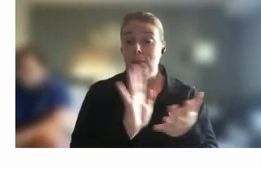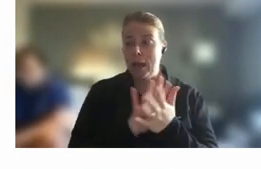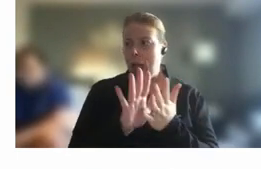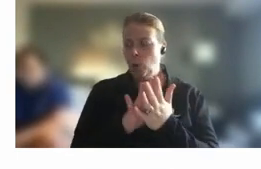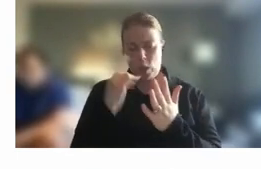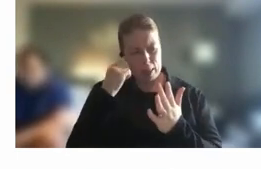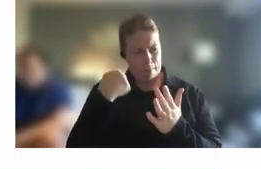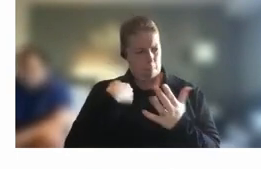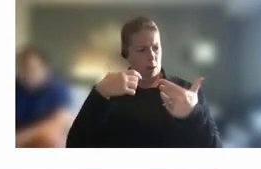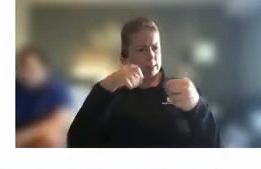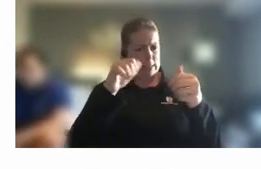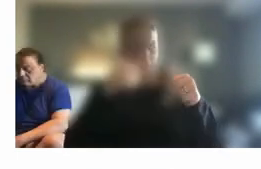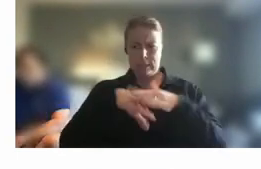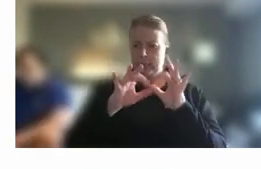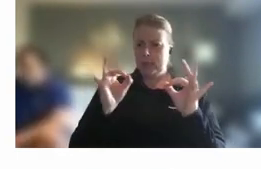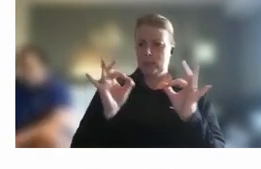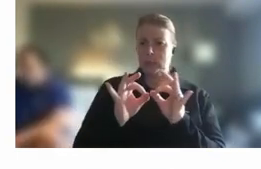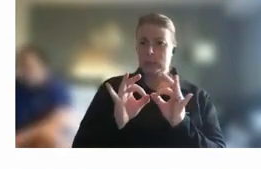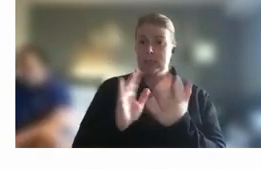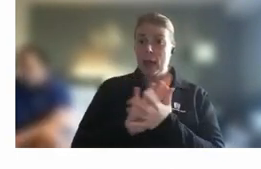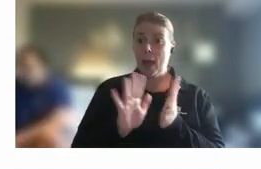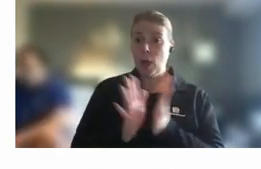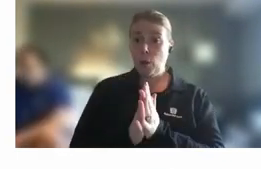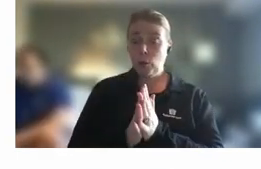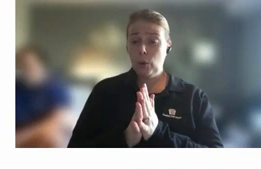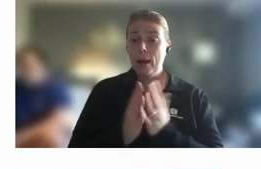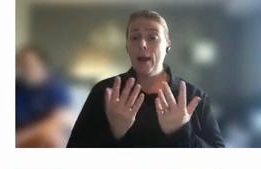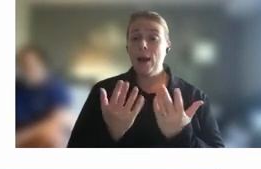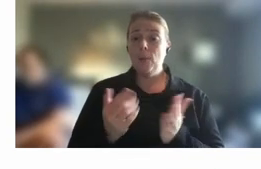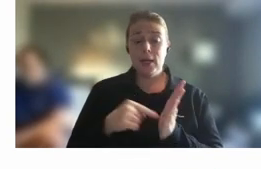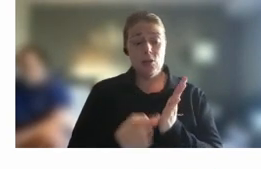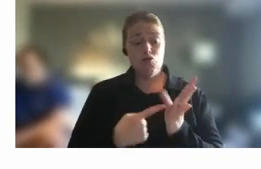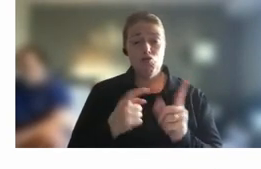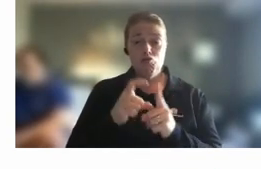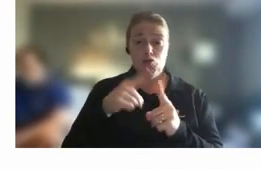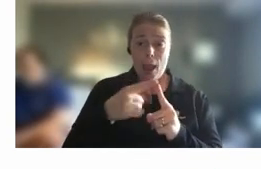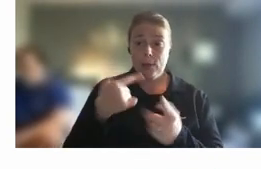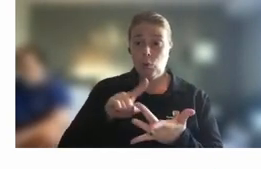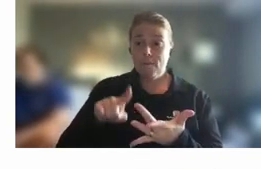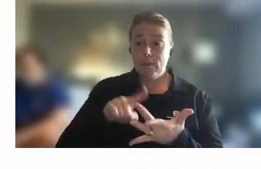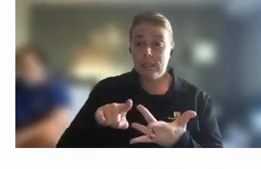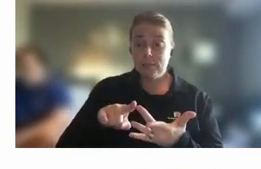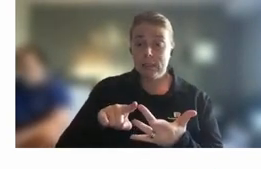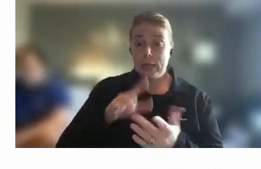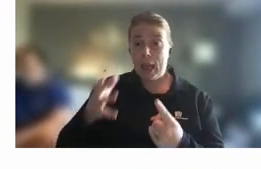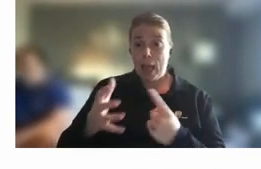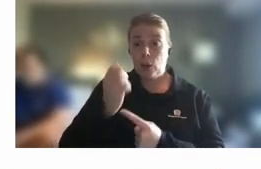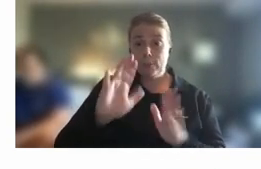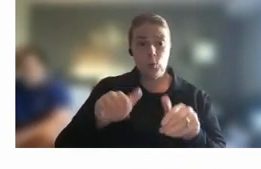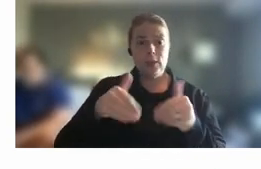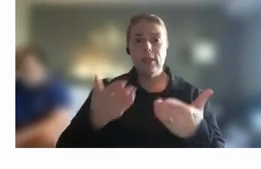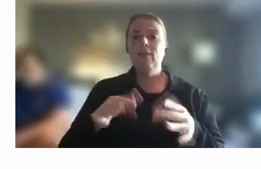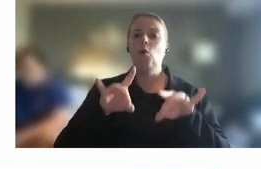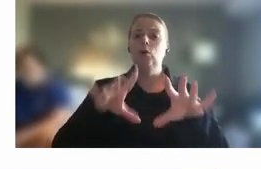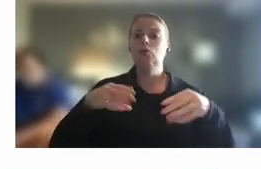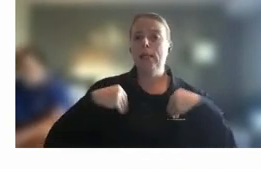as an agency is by the number of trade and investment outcomes that we deliver for australian businesses and